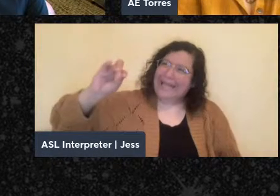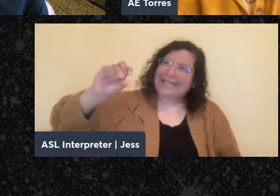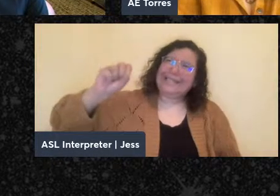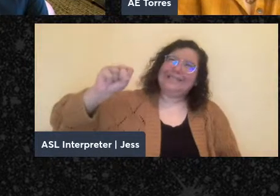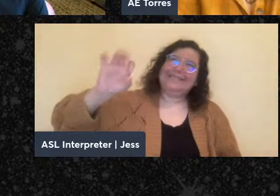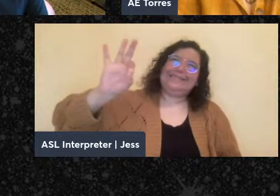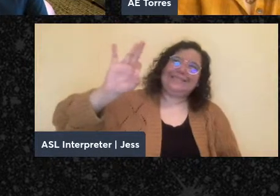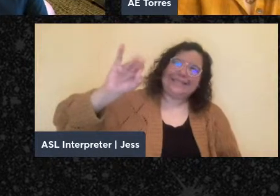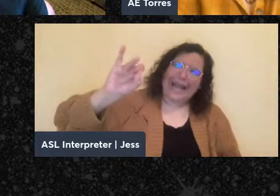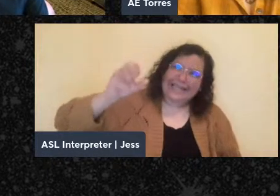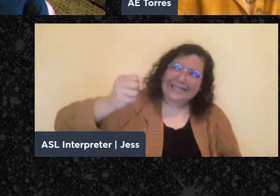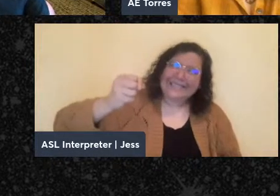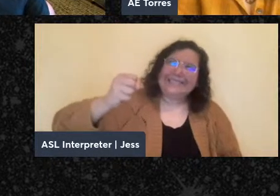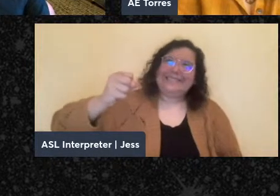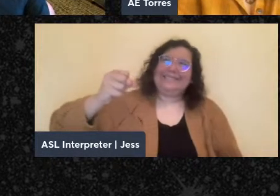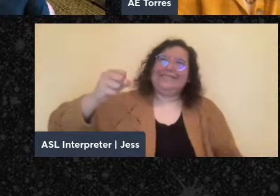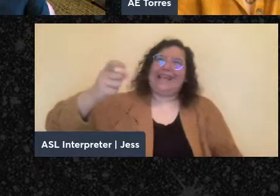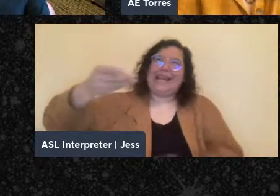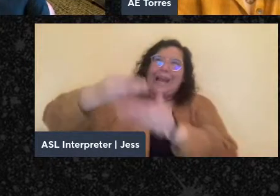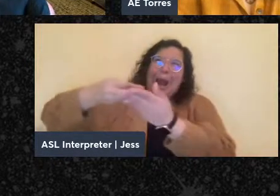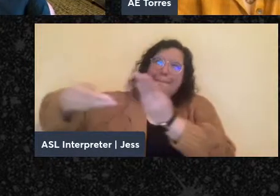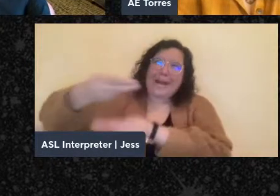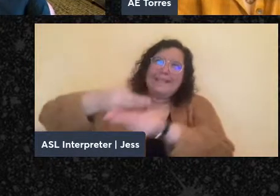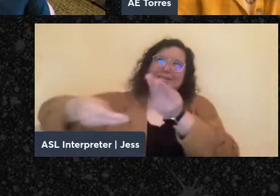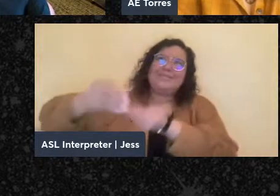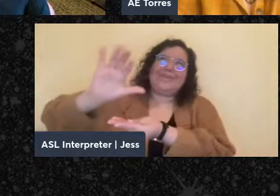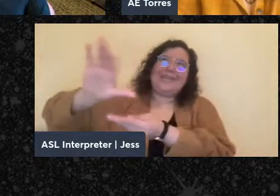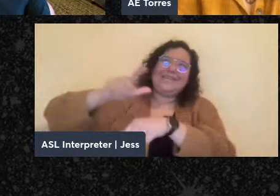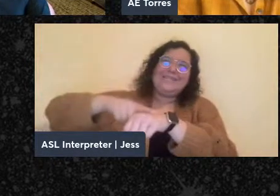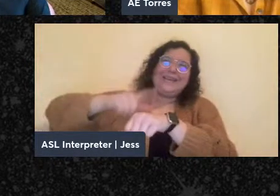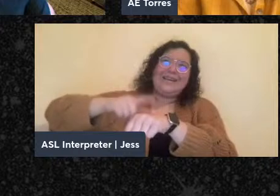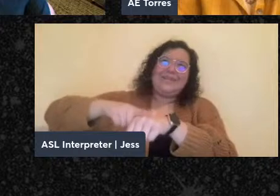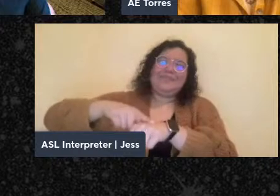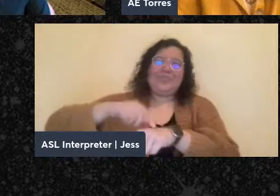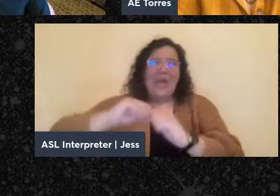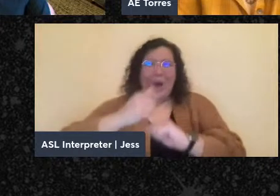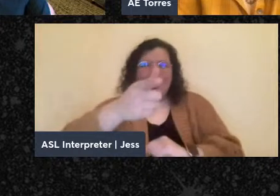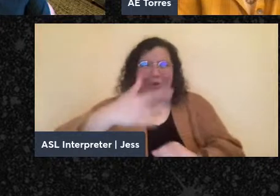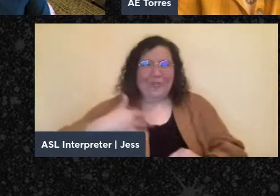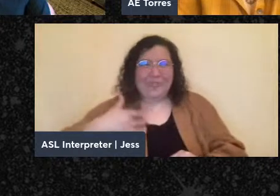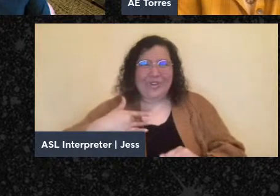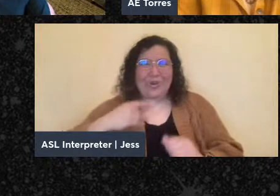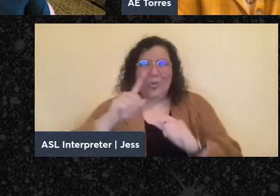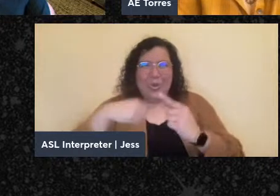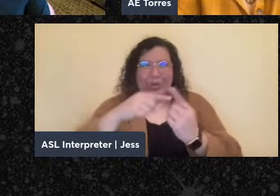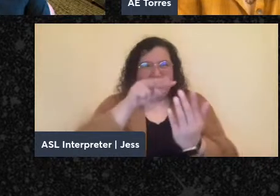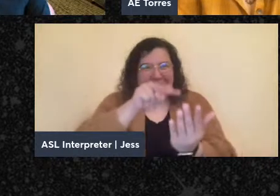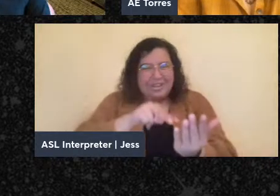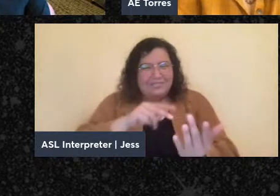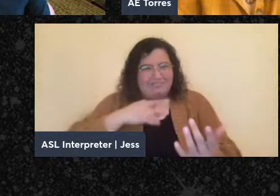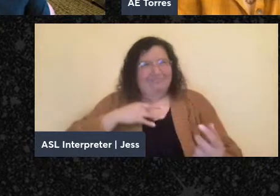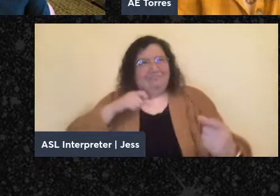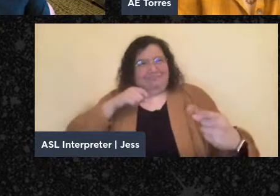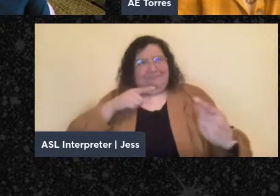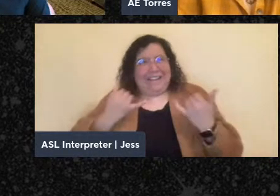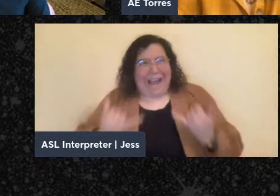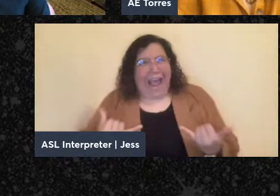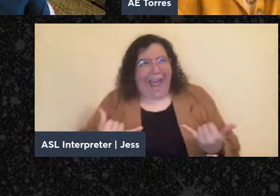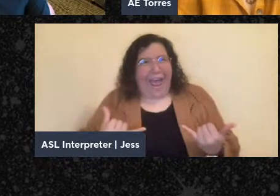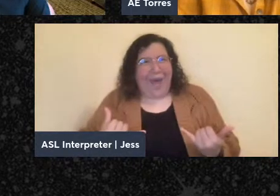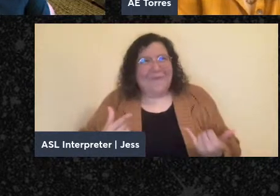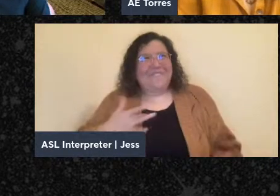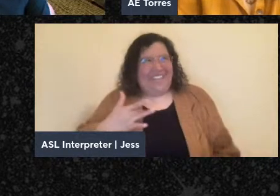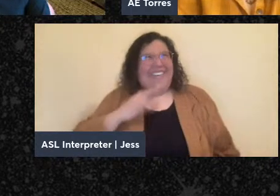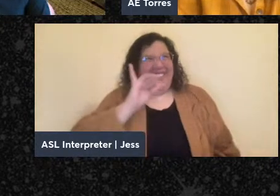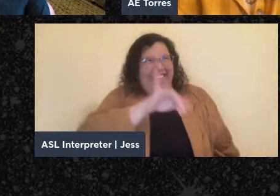what did you all think of resonance? Does that speak to you that it's in part about this just, you know, tremendous